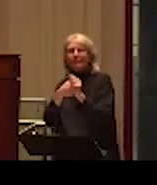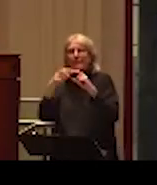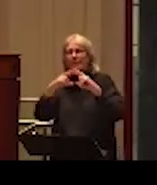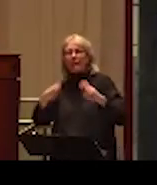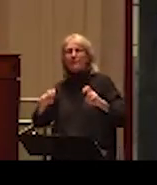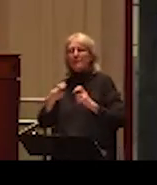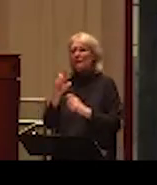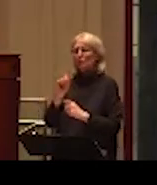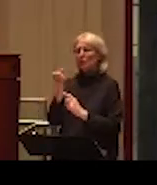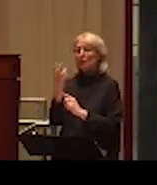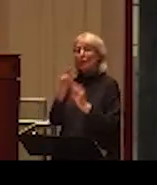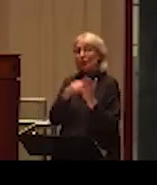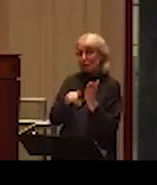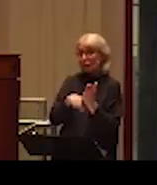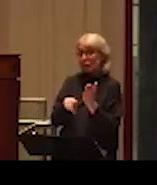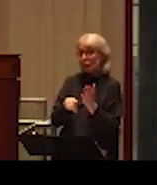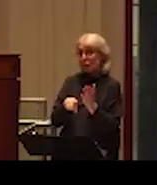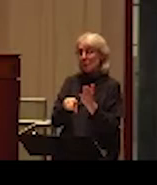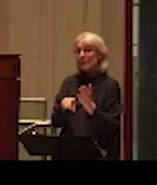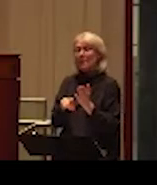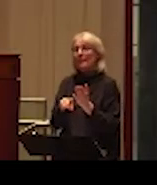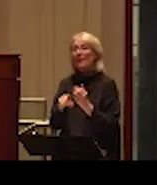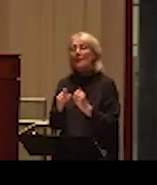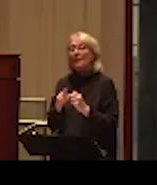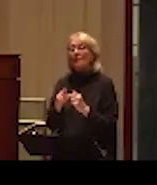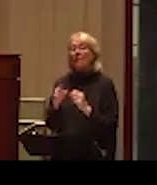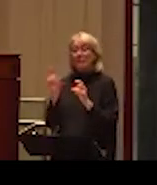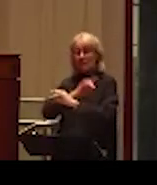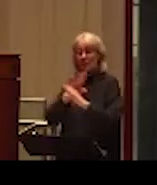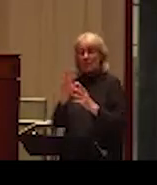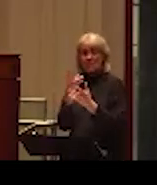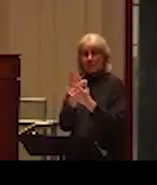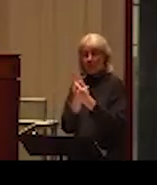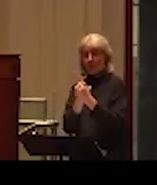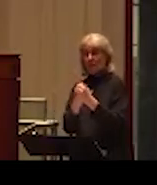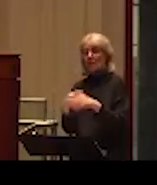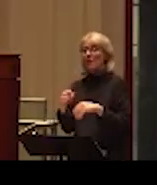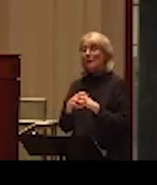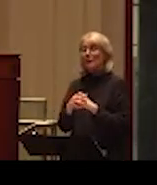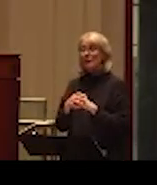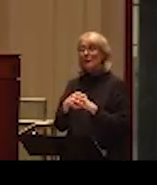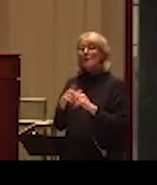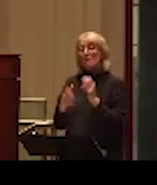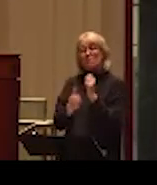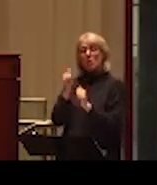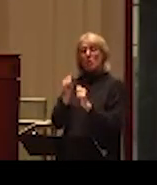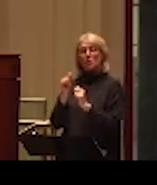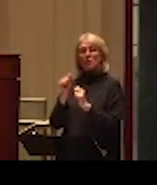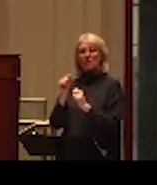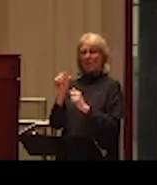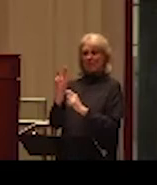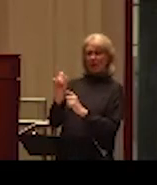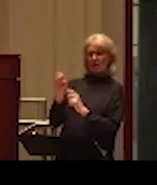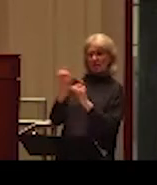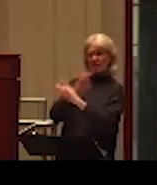2012, that found that among all violent couples, majority experienced violence bidirectionally. And interesting that the